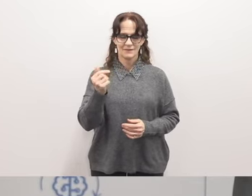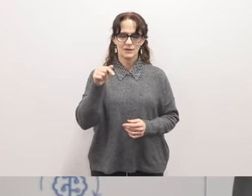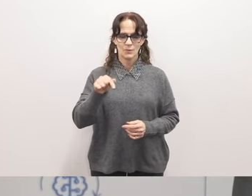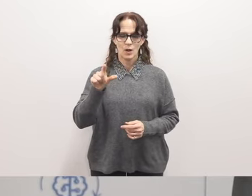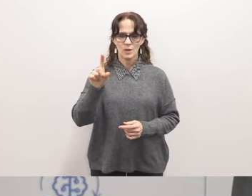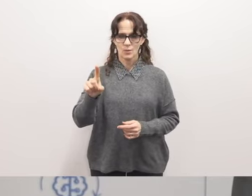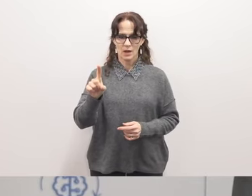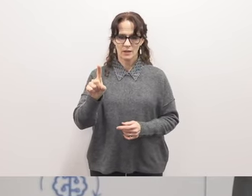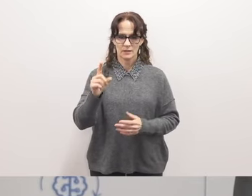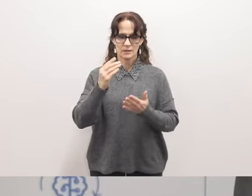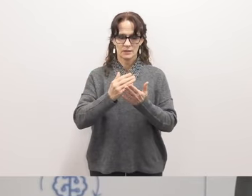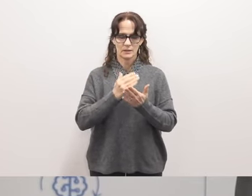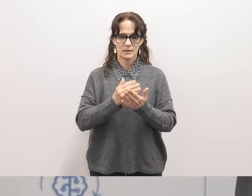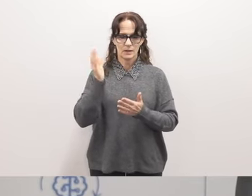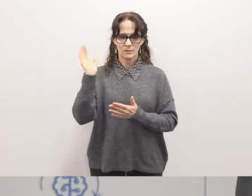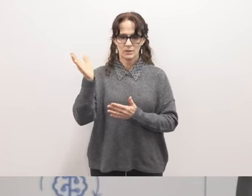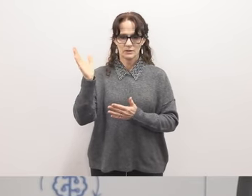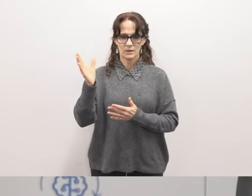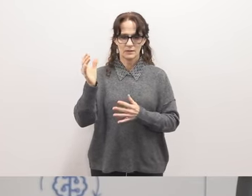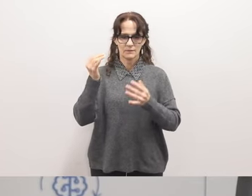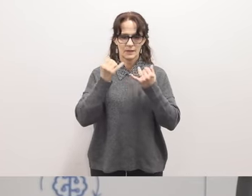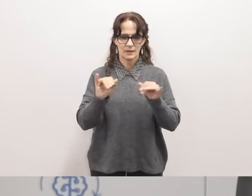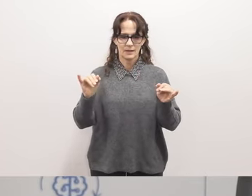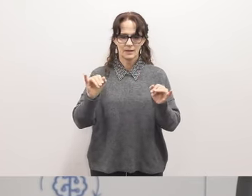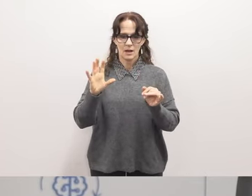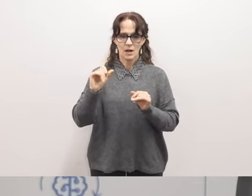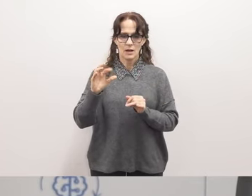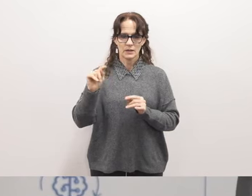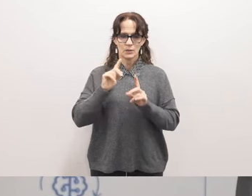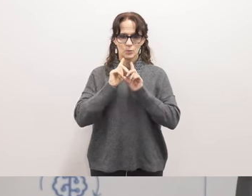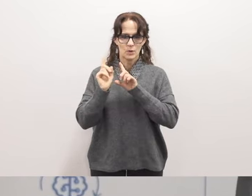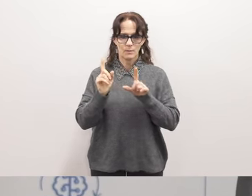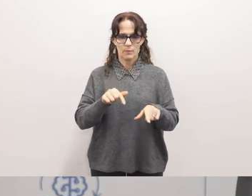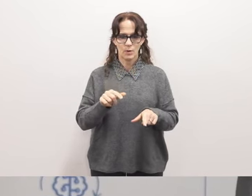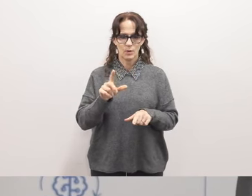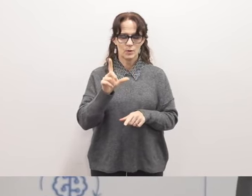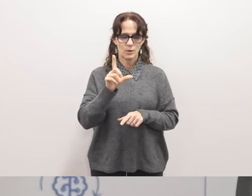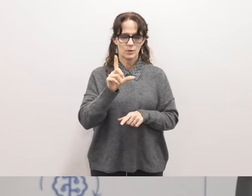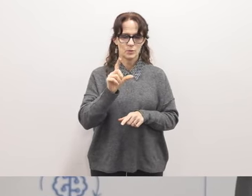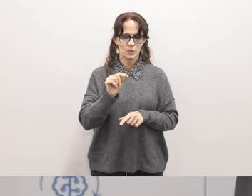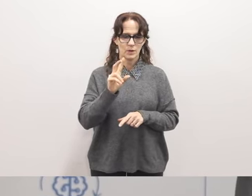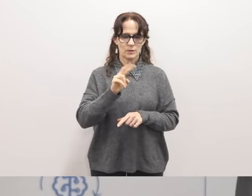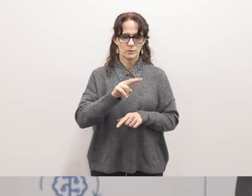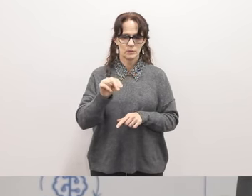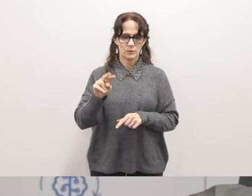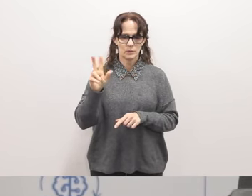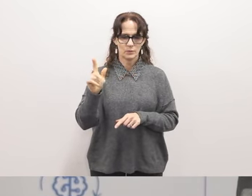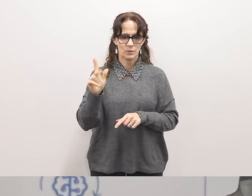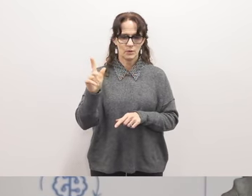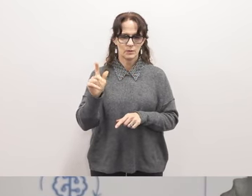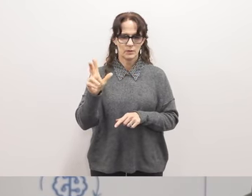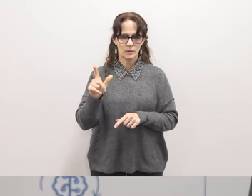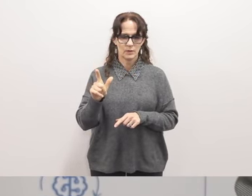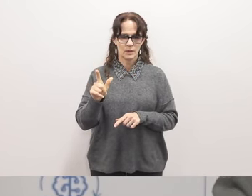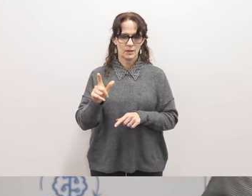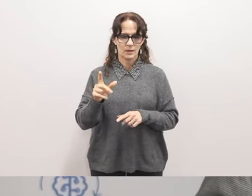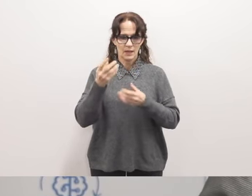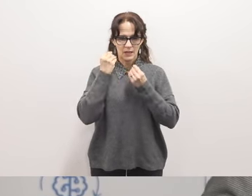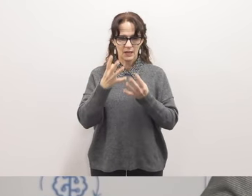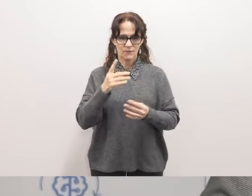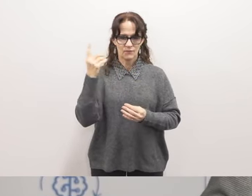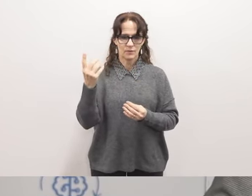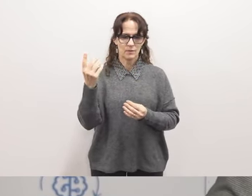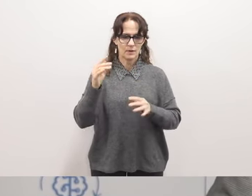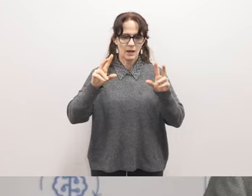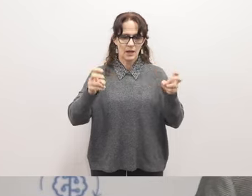presentation of independent audit report 2022 2023 this is an information